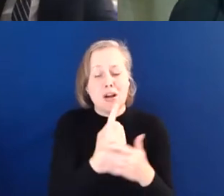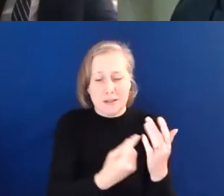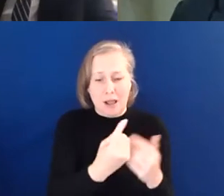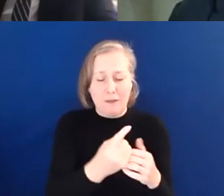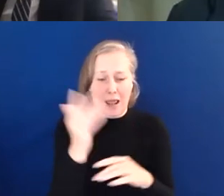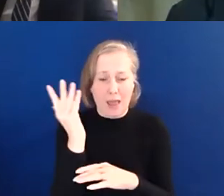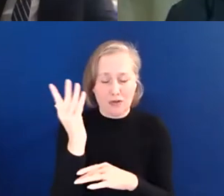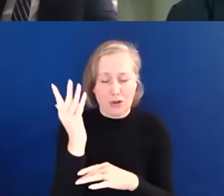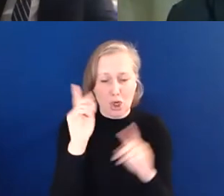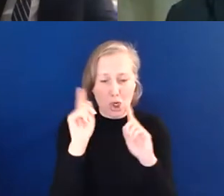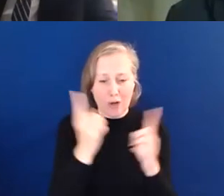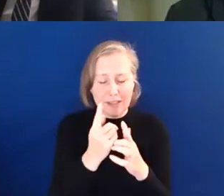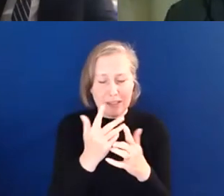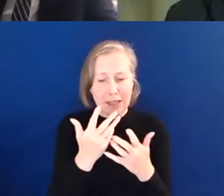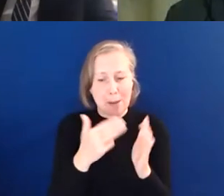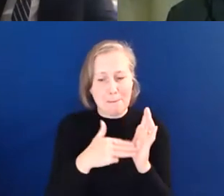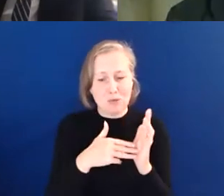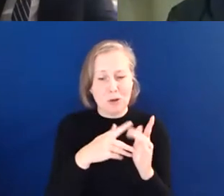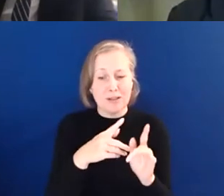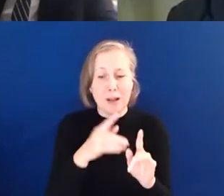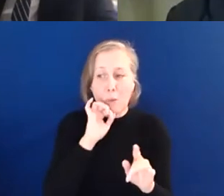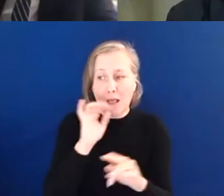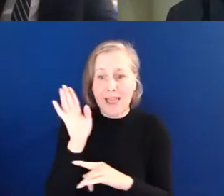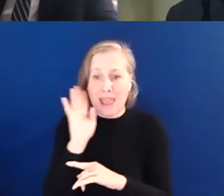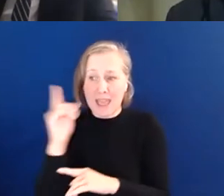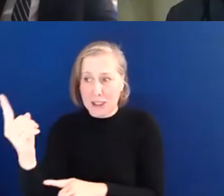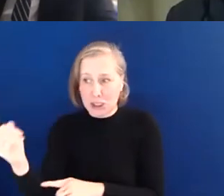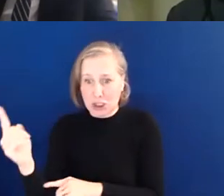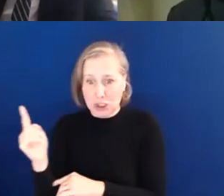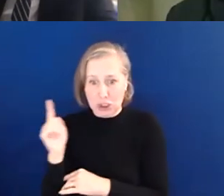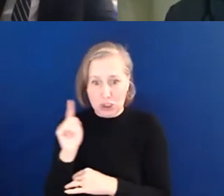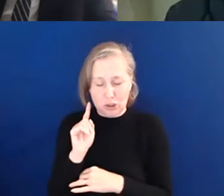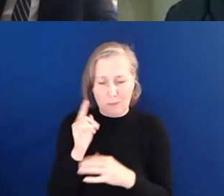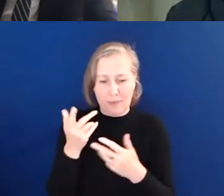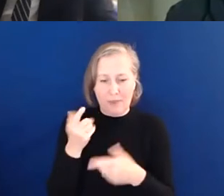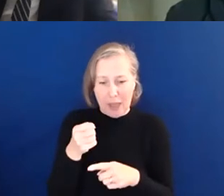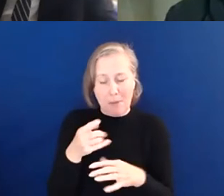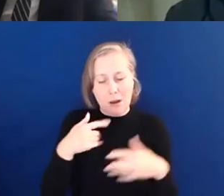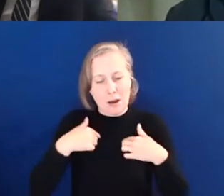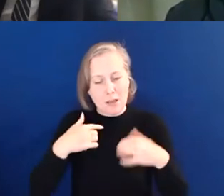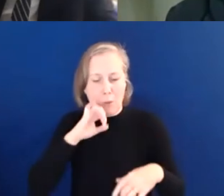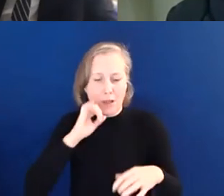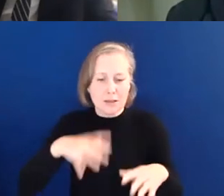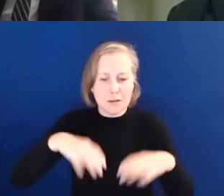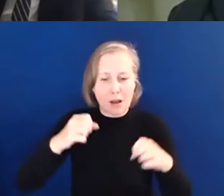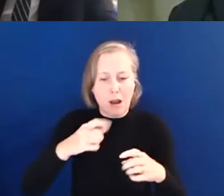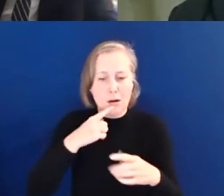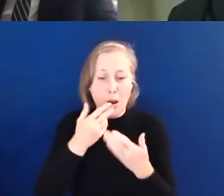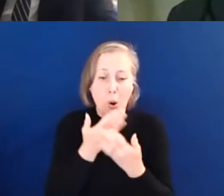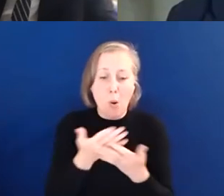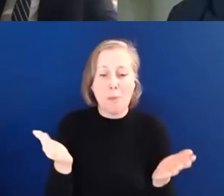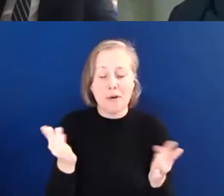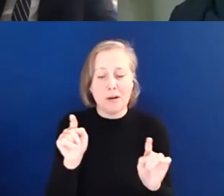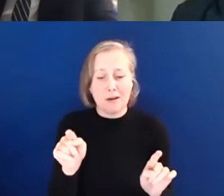So you're going to hear from those individuals very shortly, but I'm going to just kick off with a kind of an opening piece around